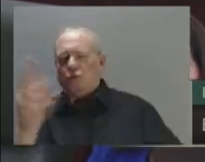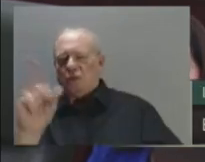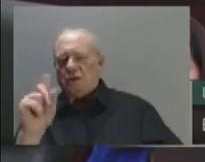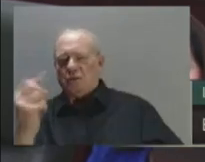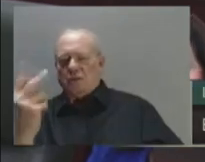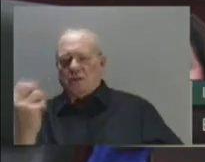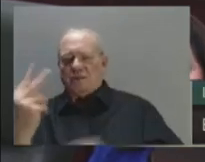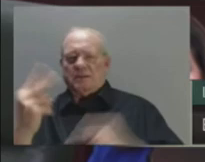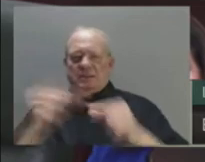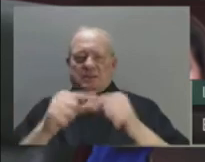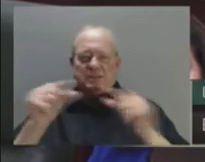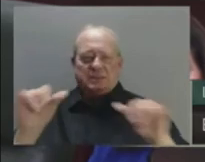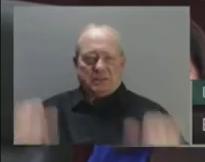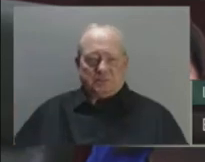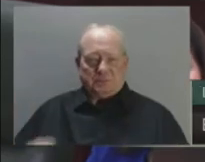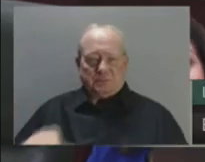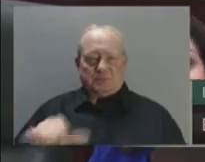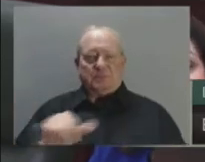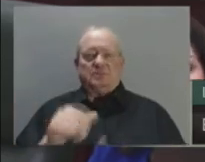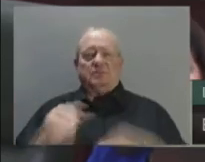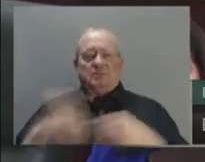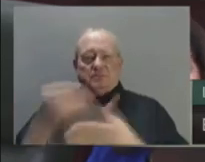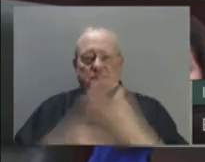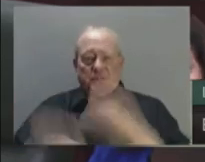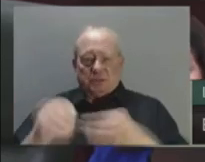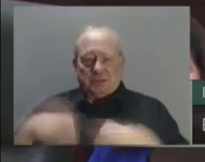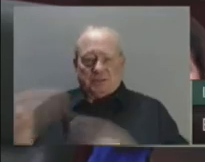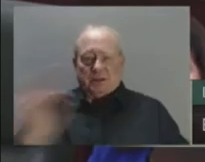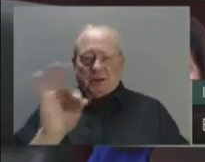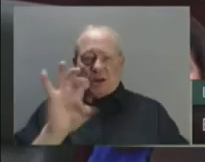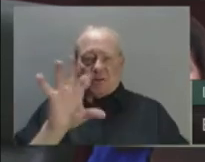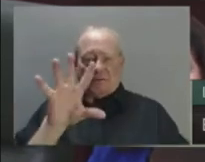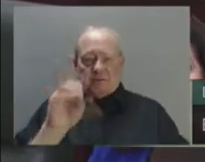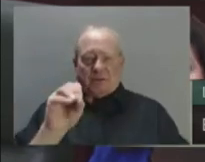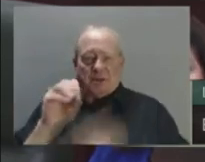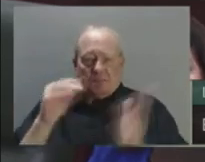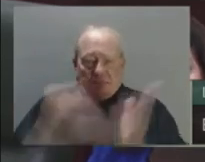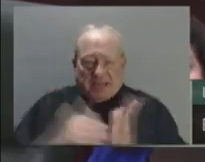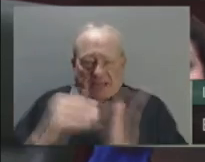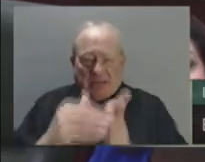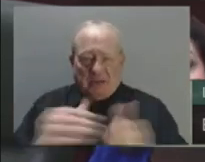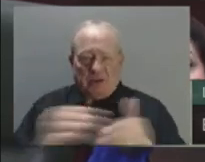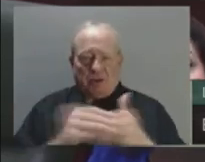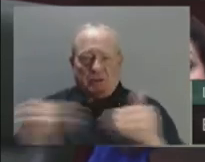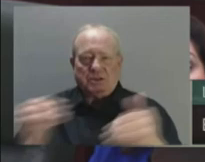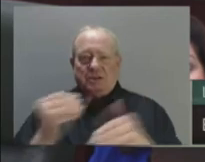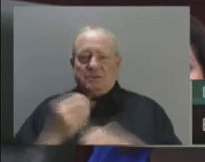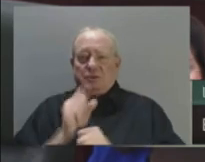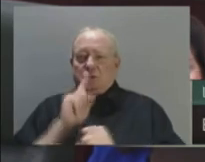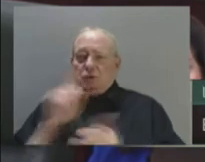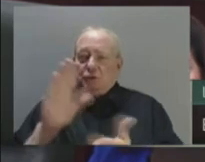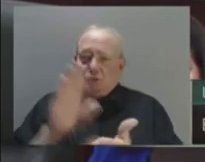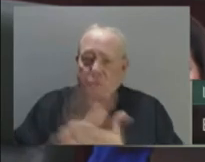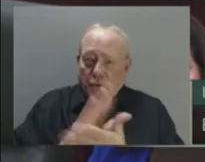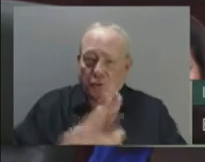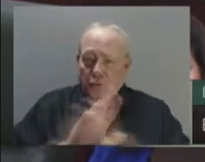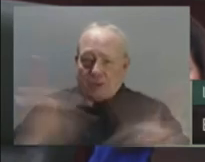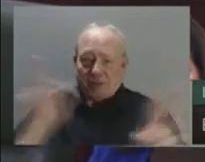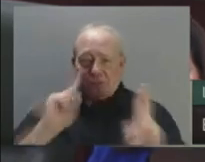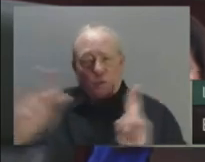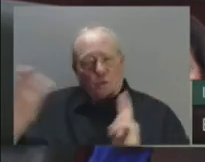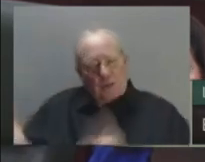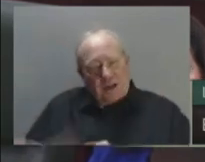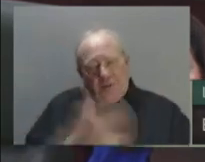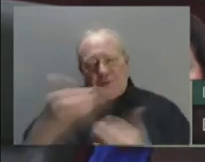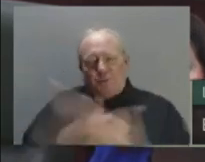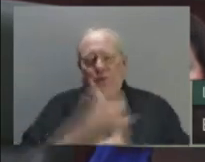million to ensure schools are well-prepared to welcome new students and includes additional targeted funding to provide for the increasingly